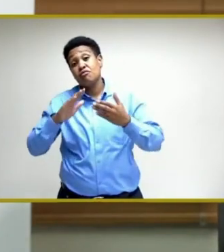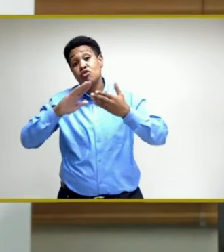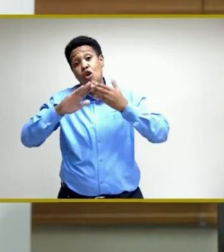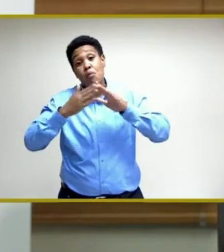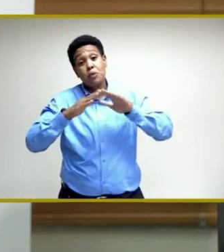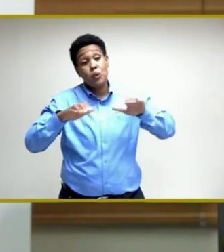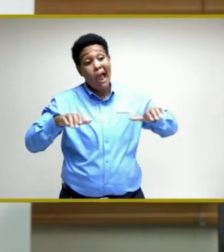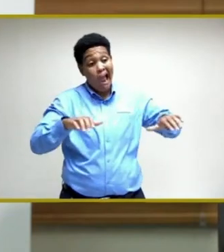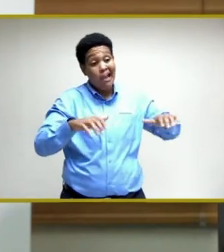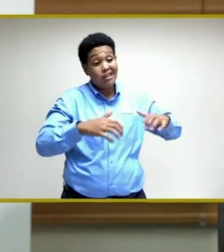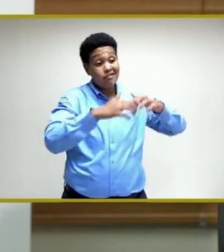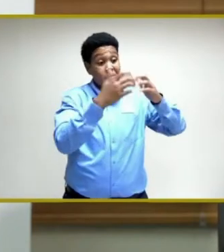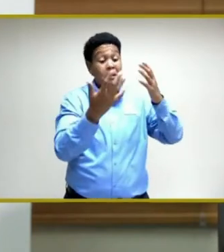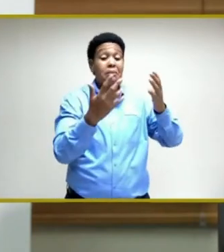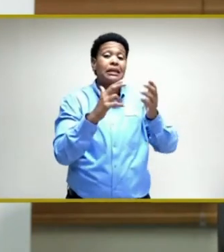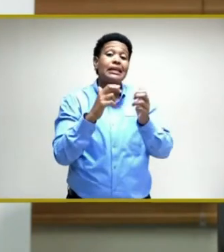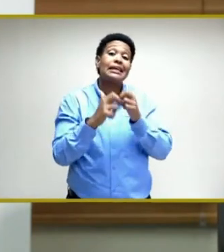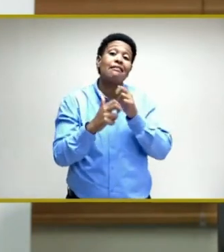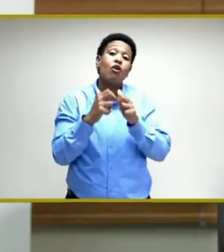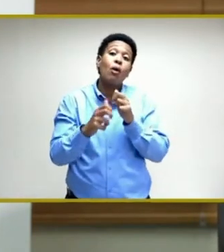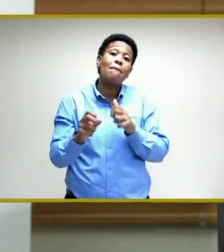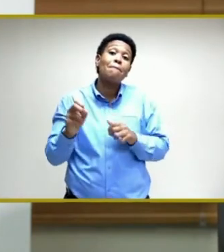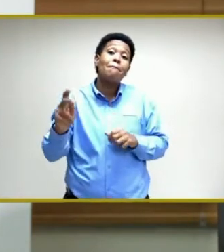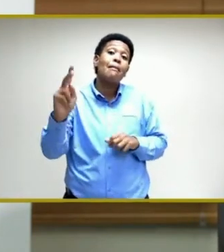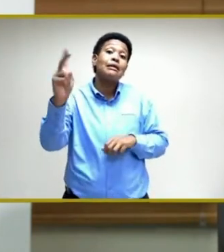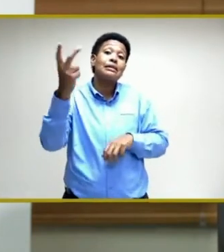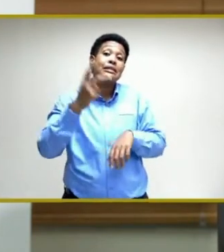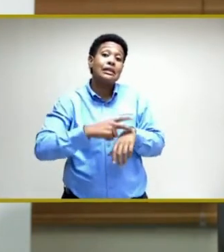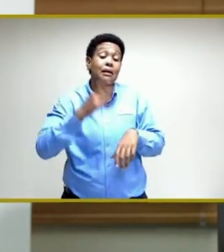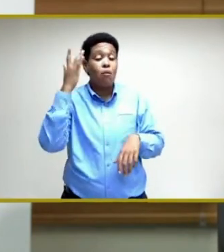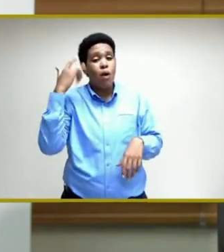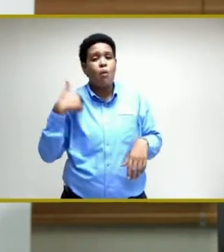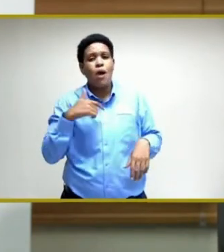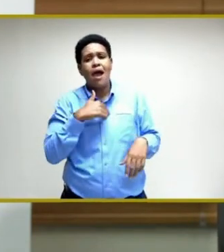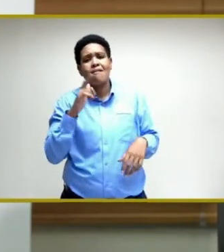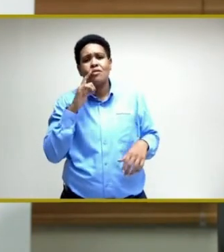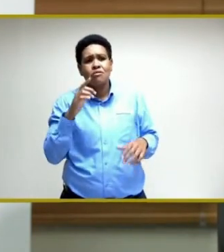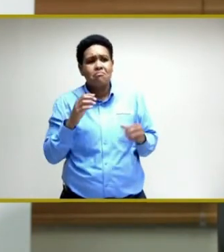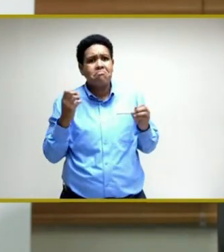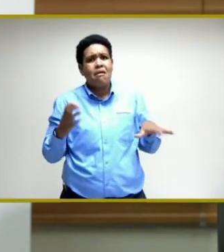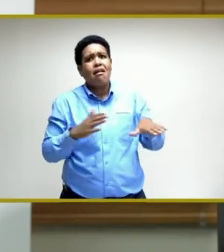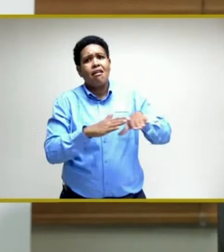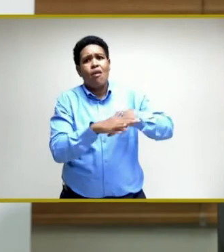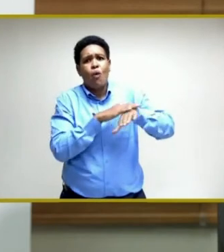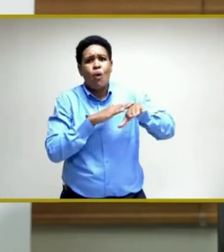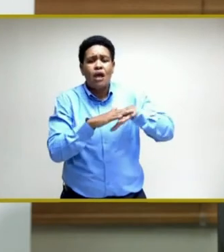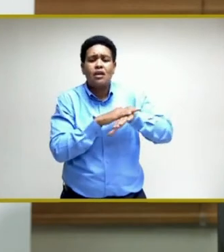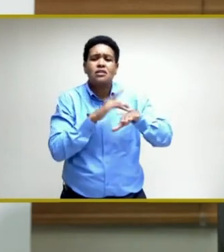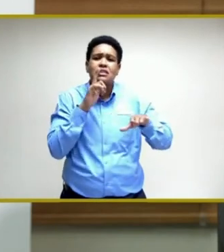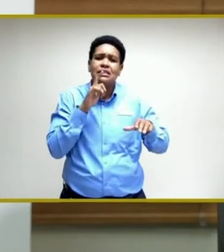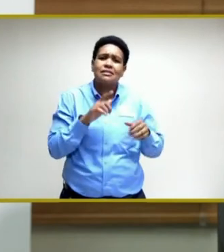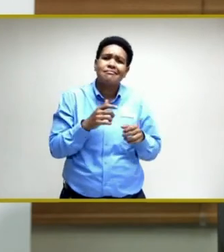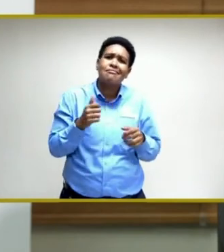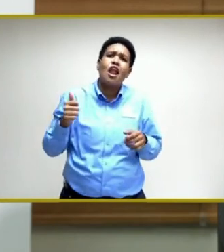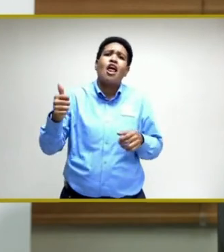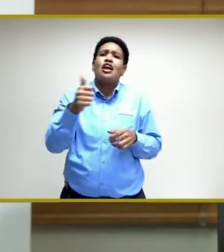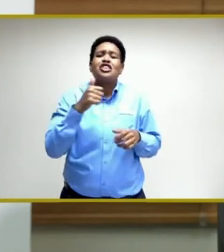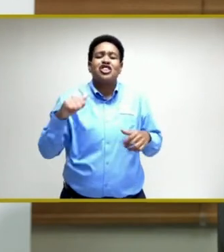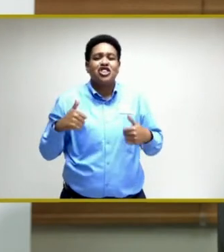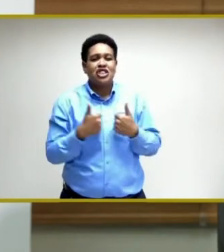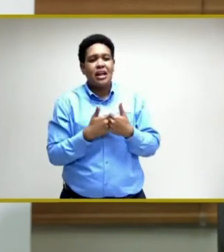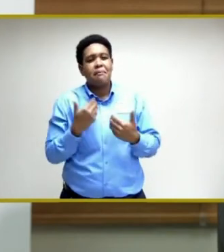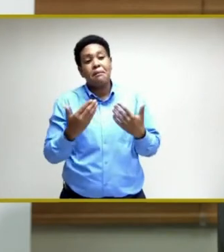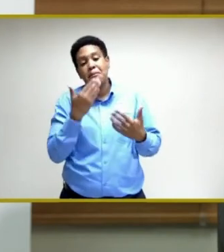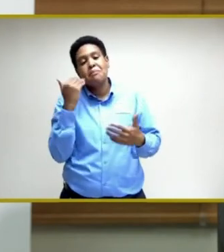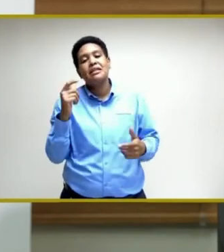activations where it may be difficult to go back a second time because we have mileage to cover and it's logistically challenging. It may be best